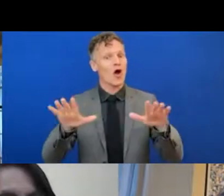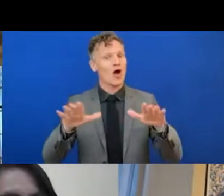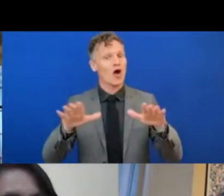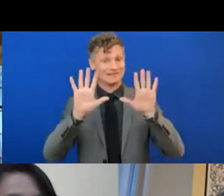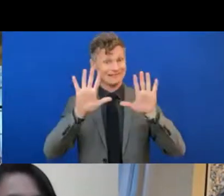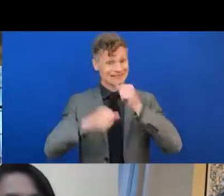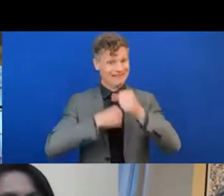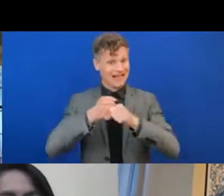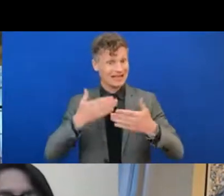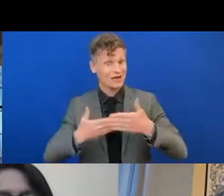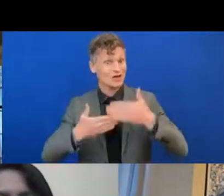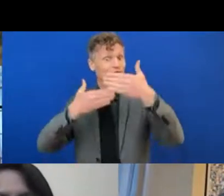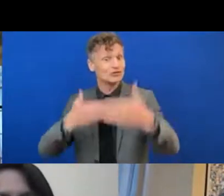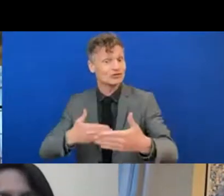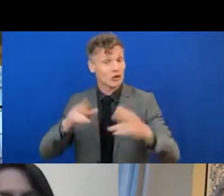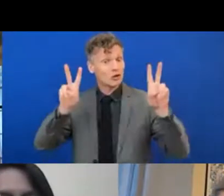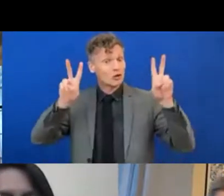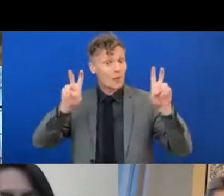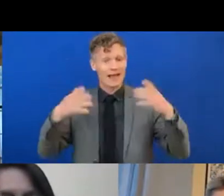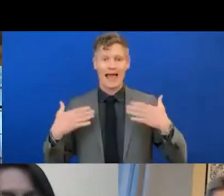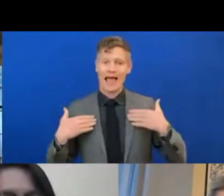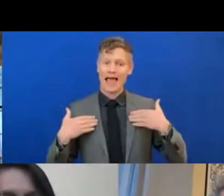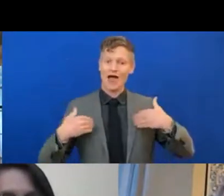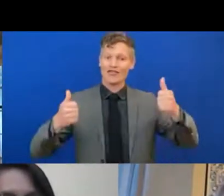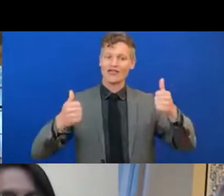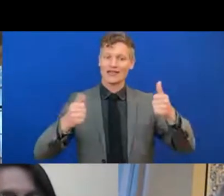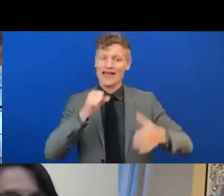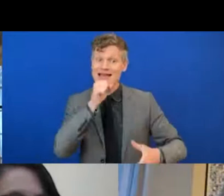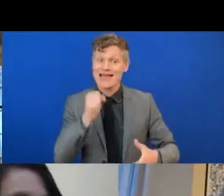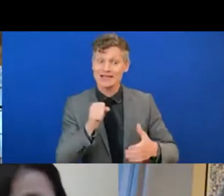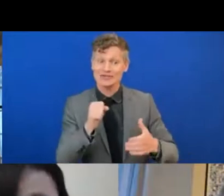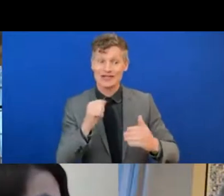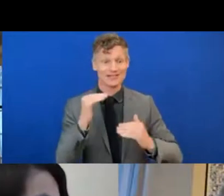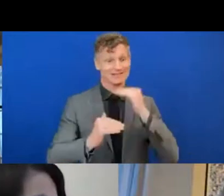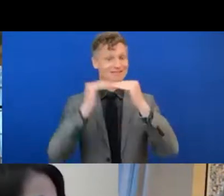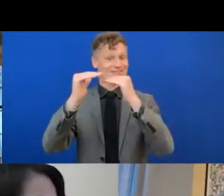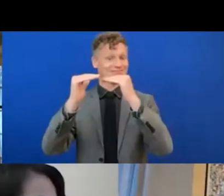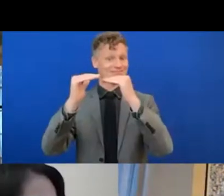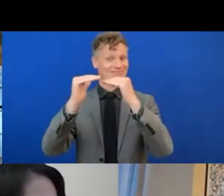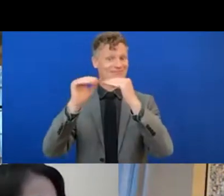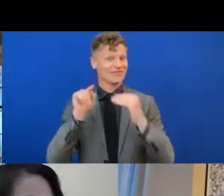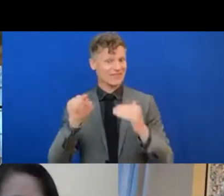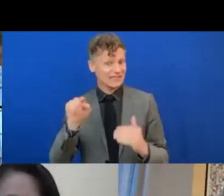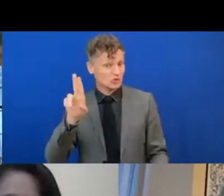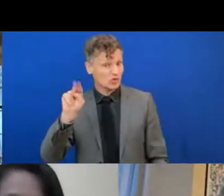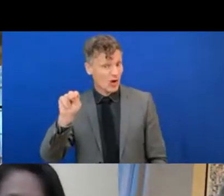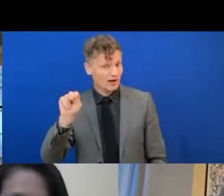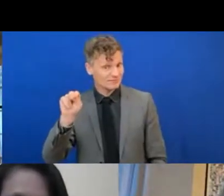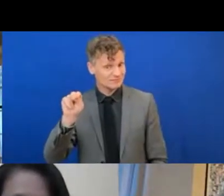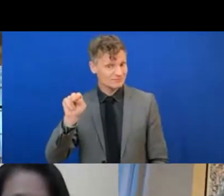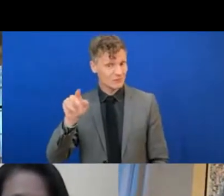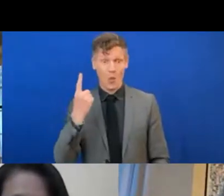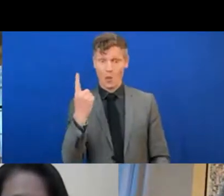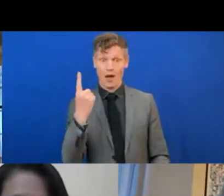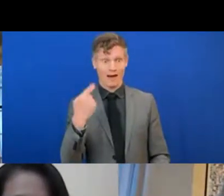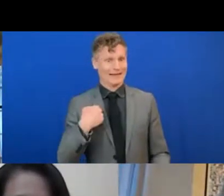sister organization, the ITU, obviously, and the UN itself. And literally, one of the events that I missed this morning, because I'm here